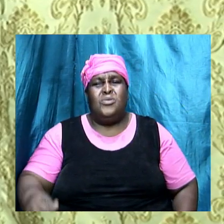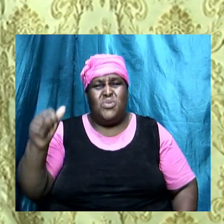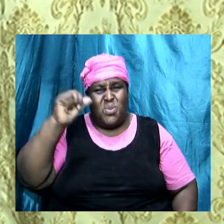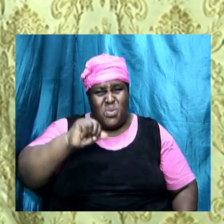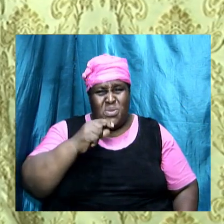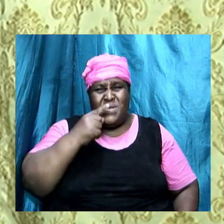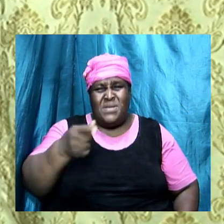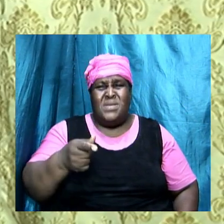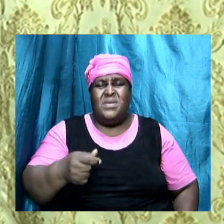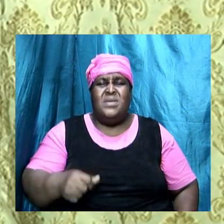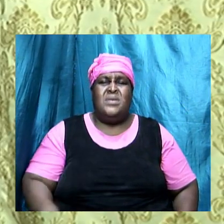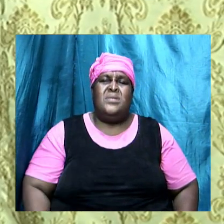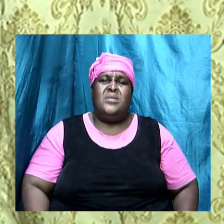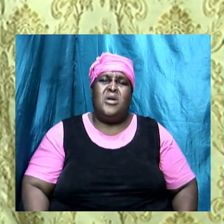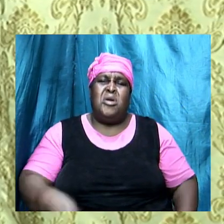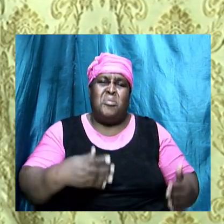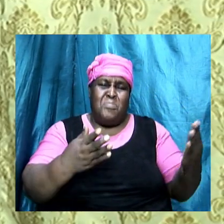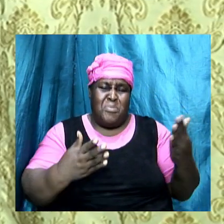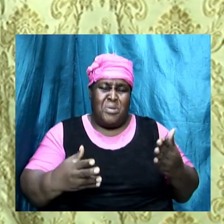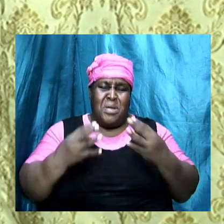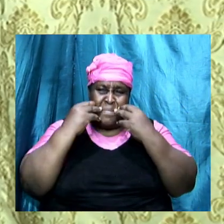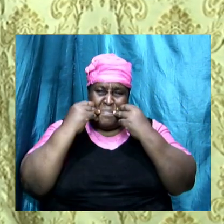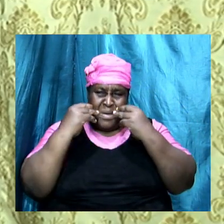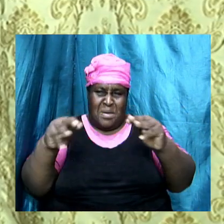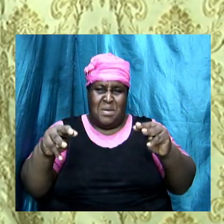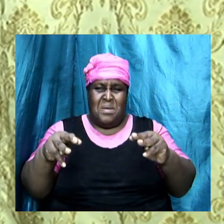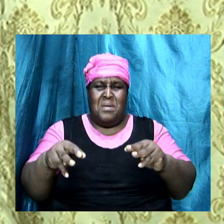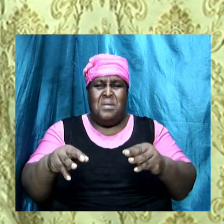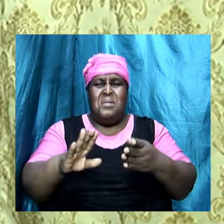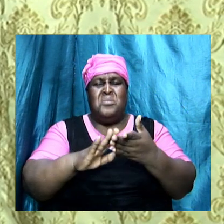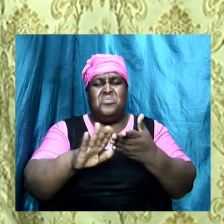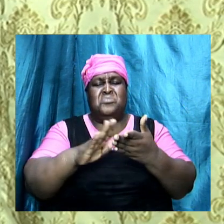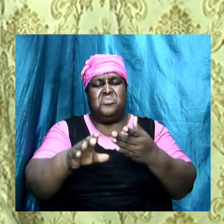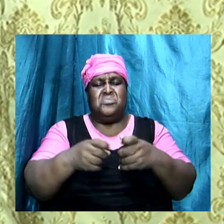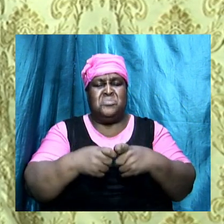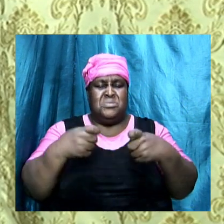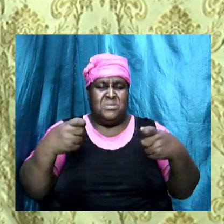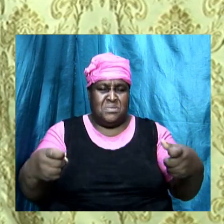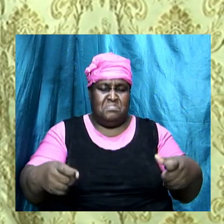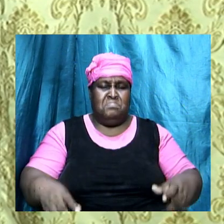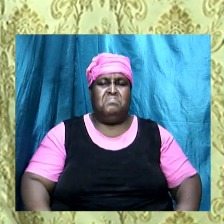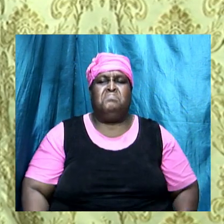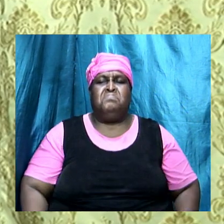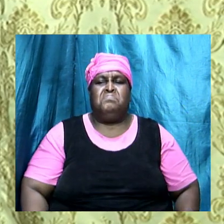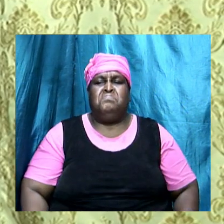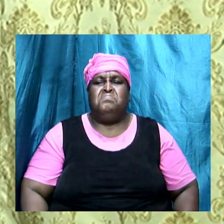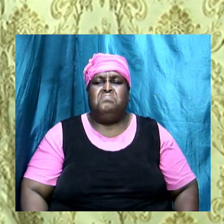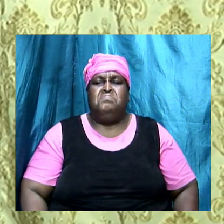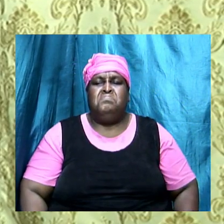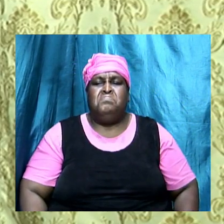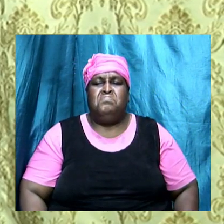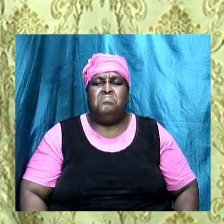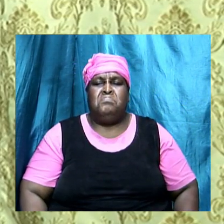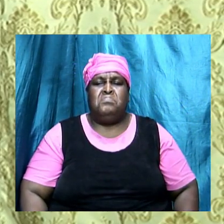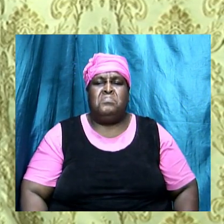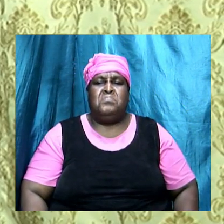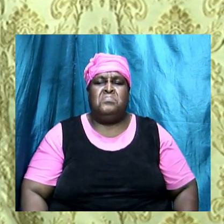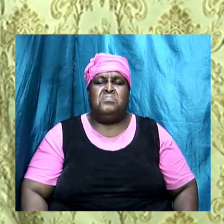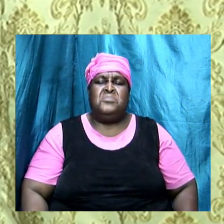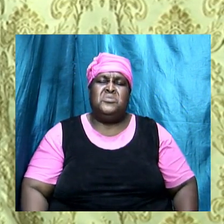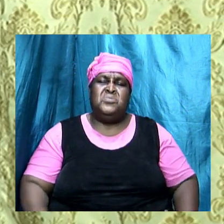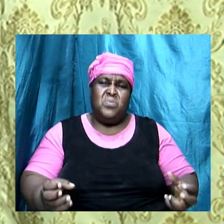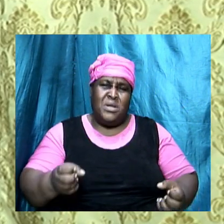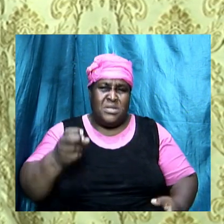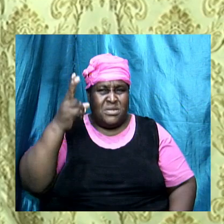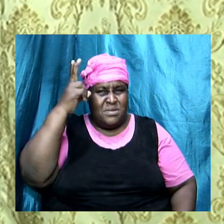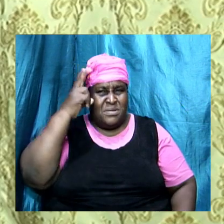enrich themselves by bringing a message excusing sin and this is what the doctrine of just bring a